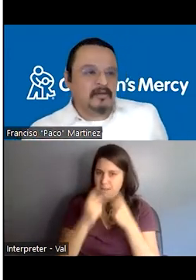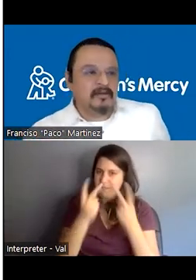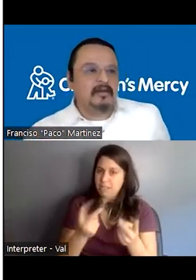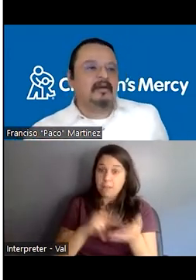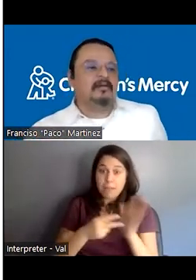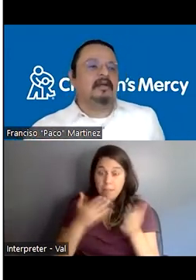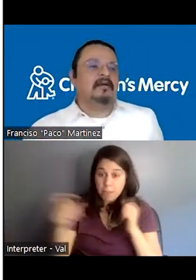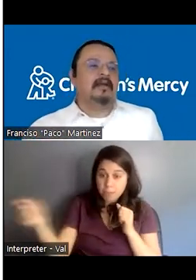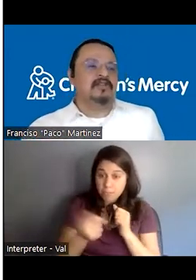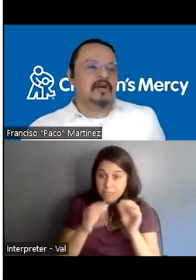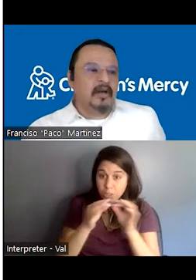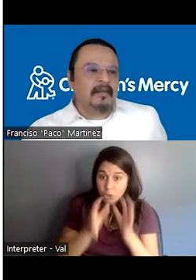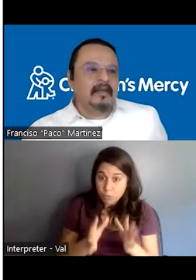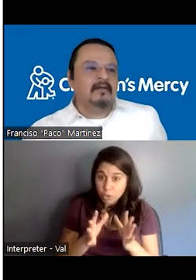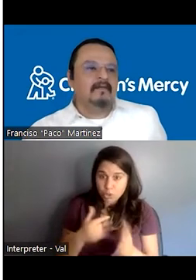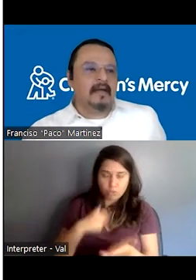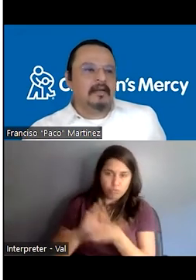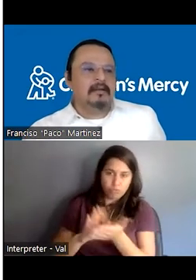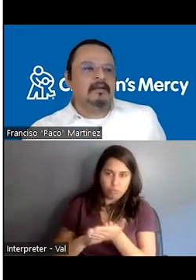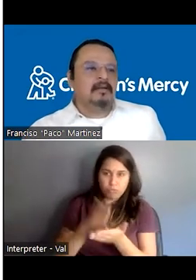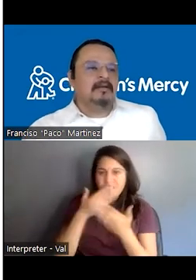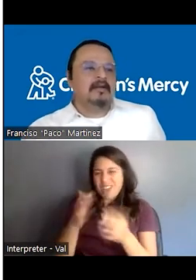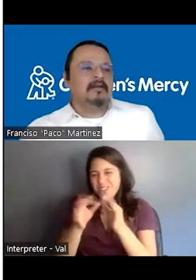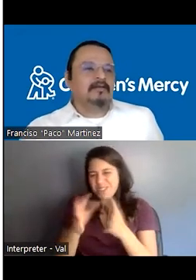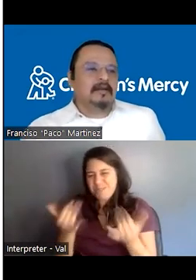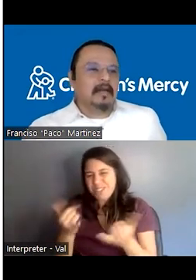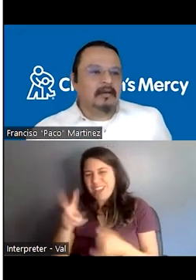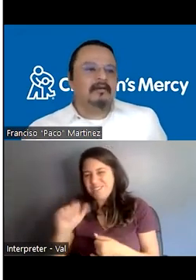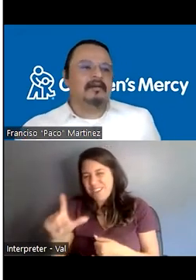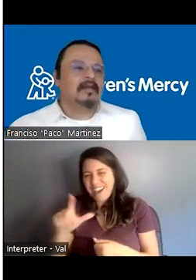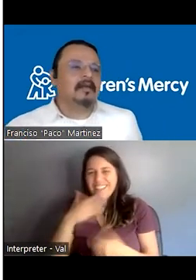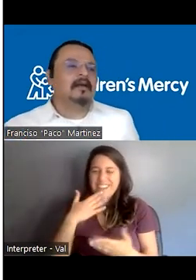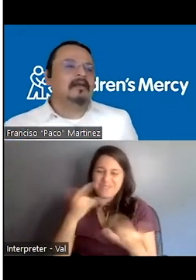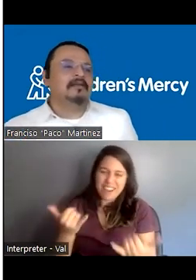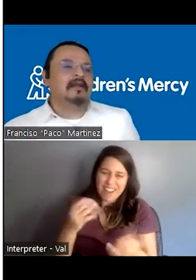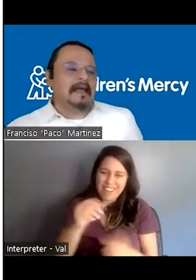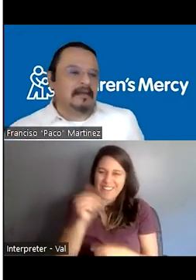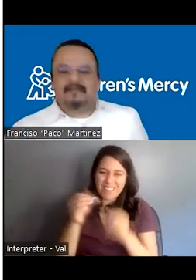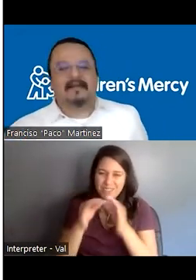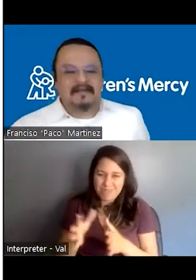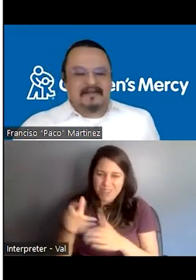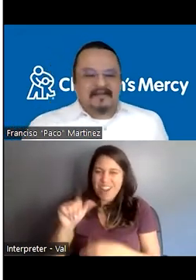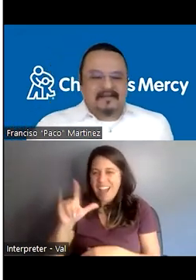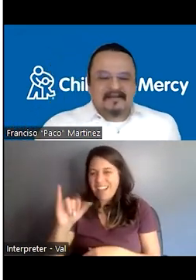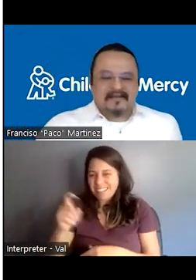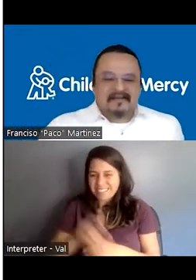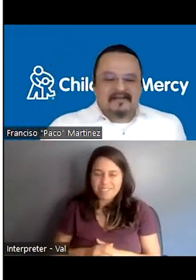the interpreters today. are doing a great job. Thank you. Wow. Uh, right now. And, uh, and Alex.